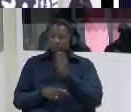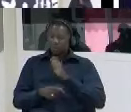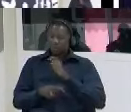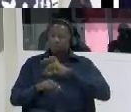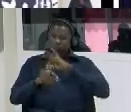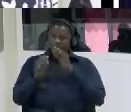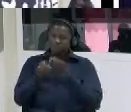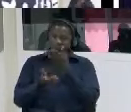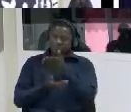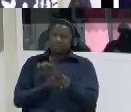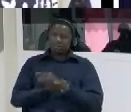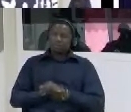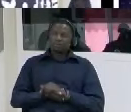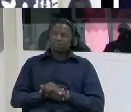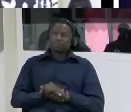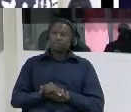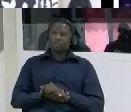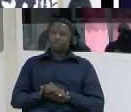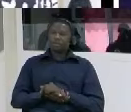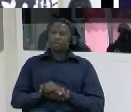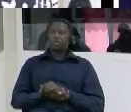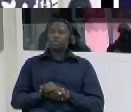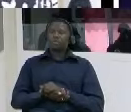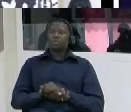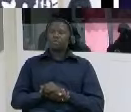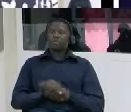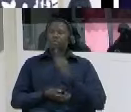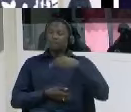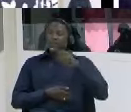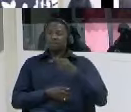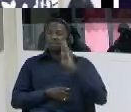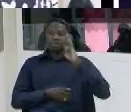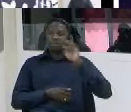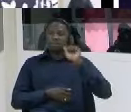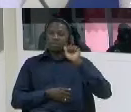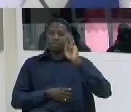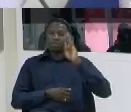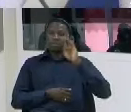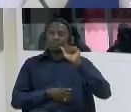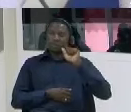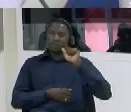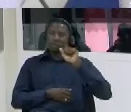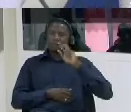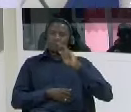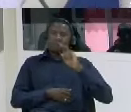happened next was that babasako instructed them meet them to take me back to mile two